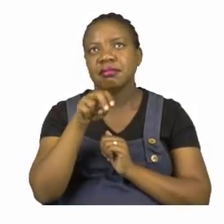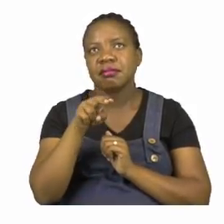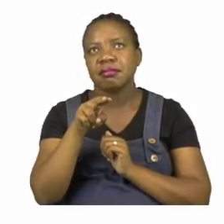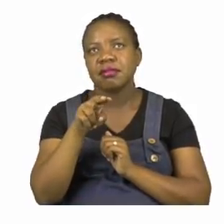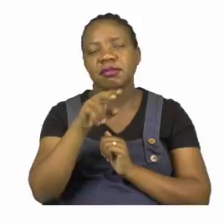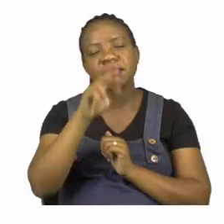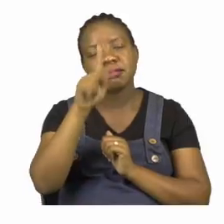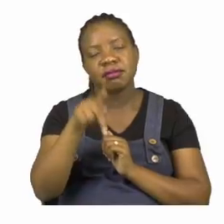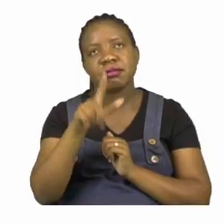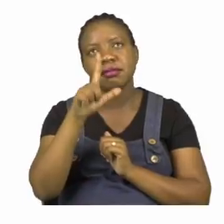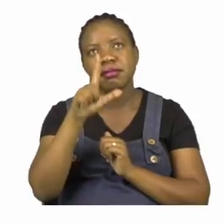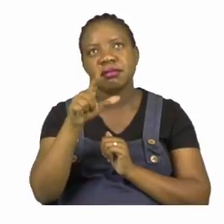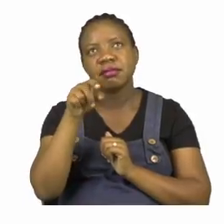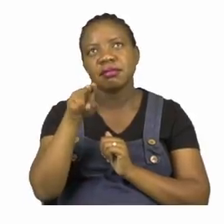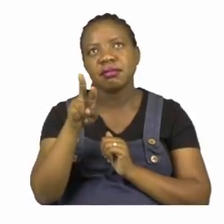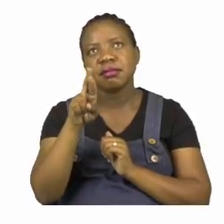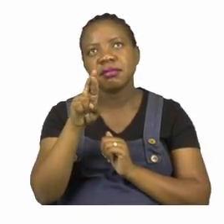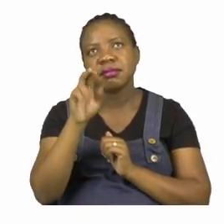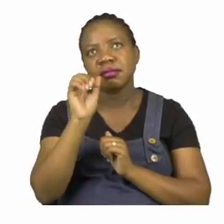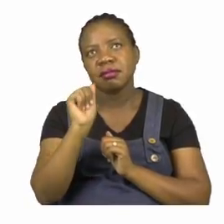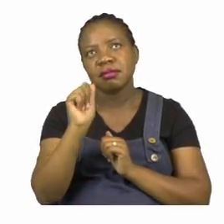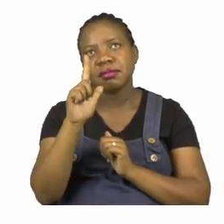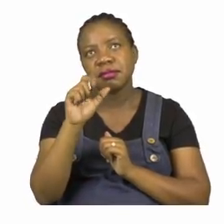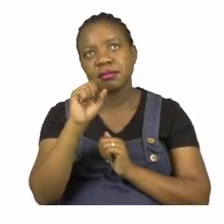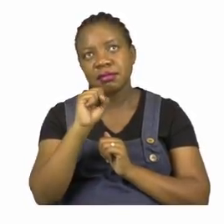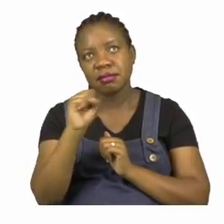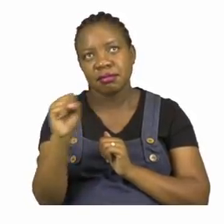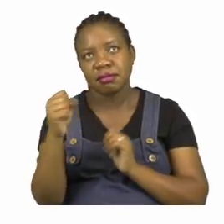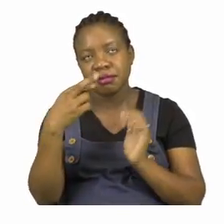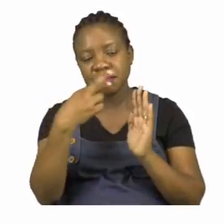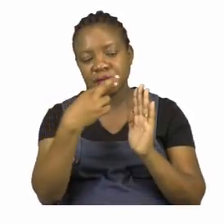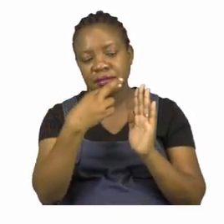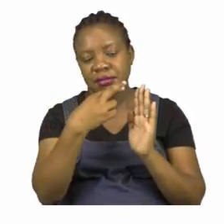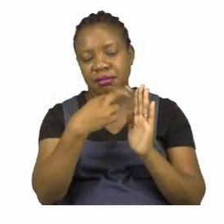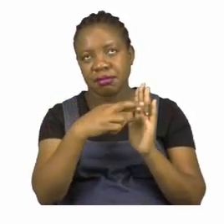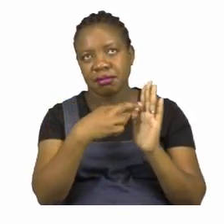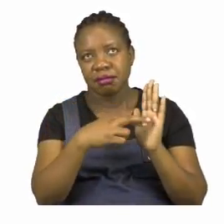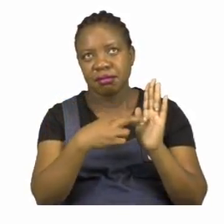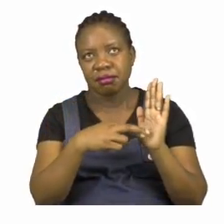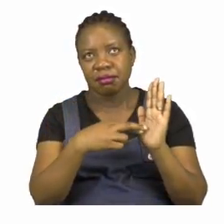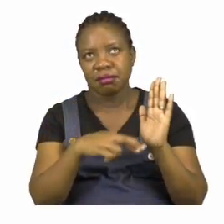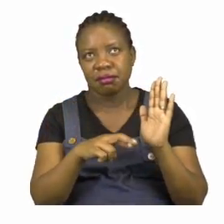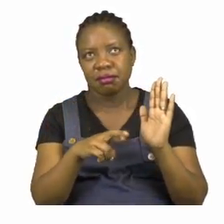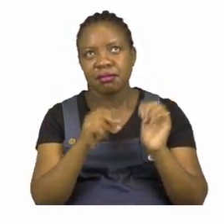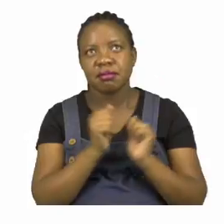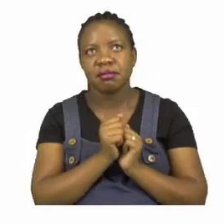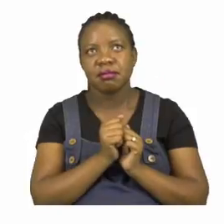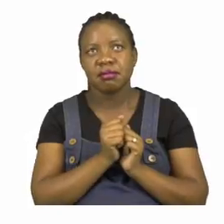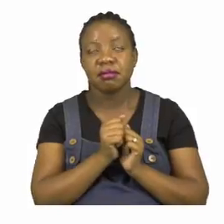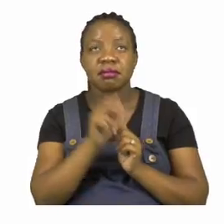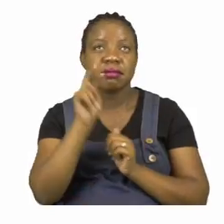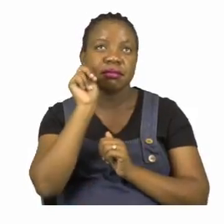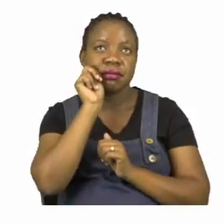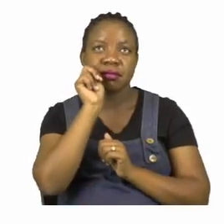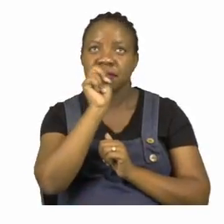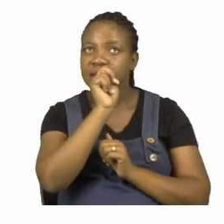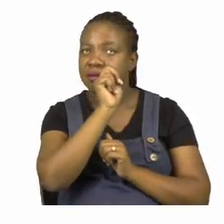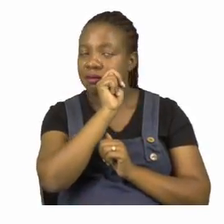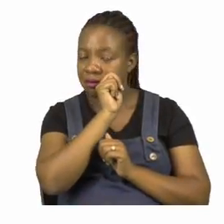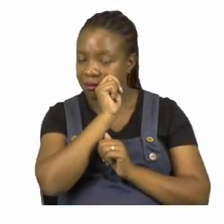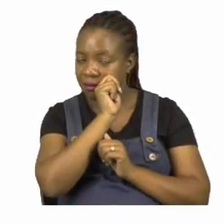rules we need to follow. Rule number one says when there is a noun and we add an S it becomes a plural